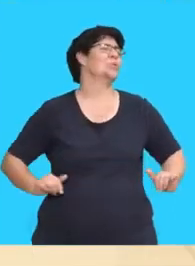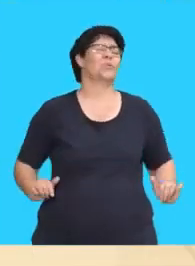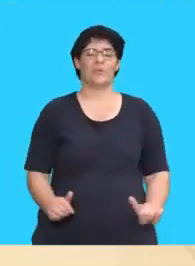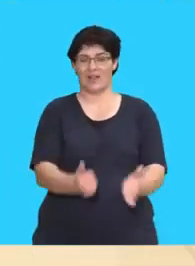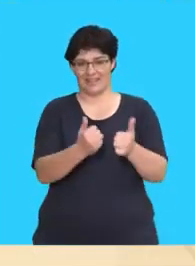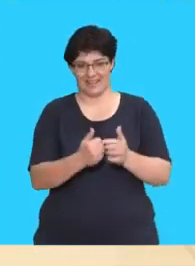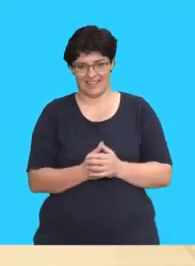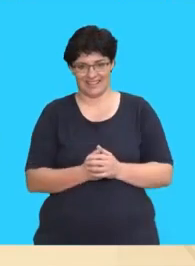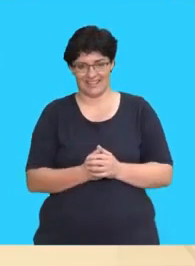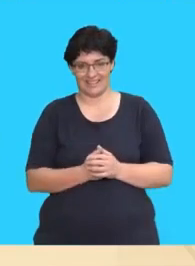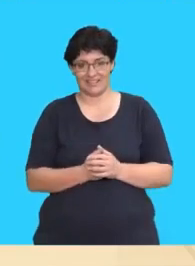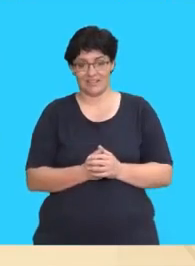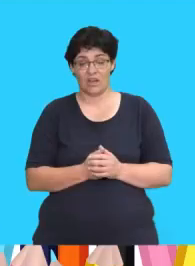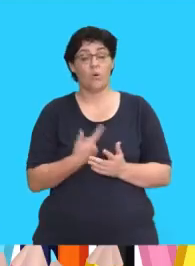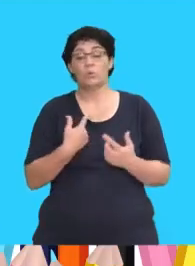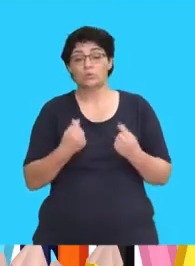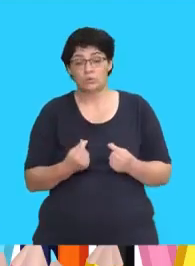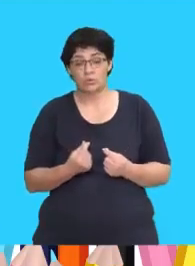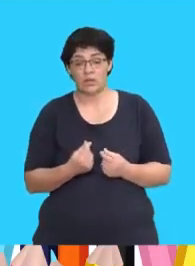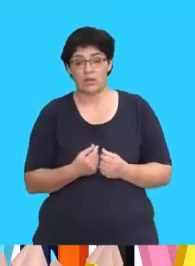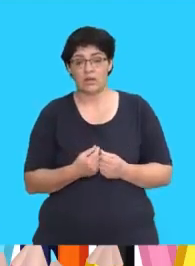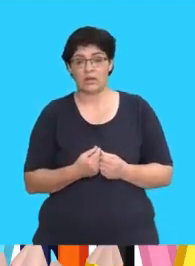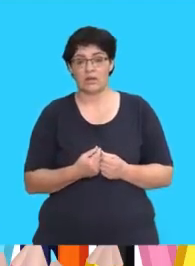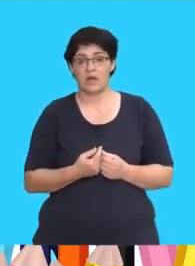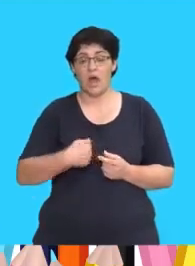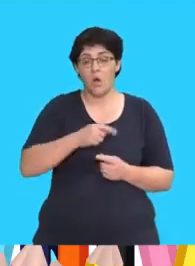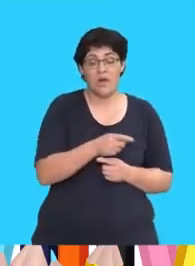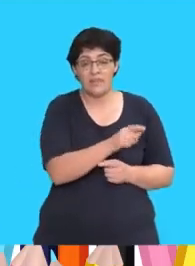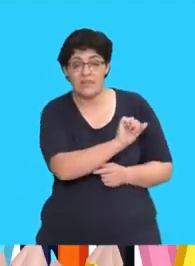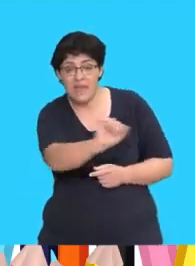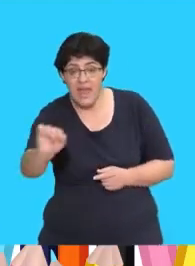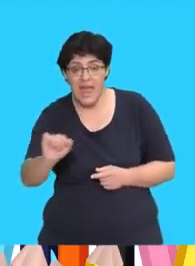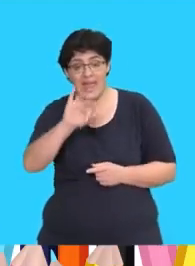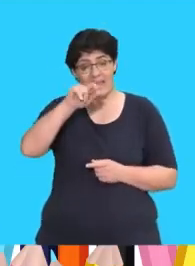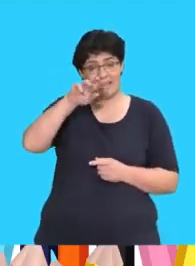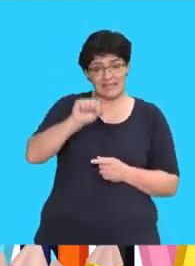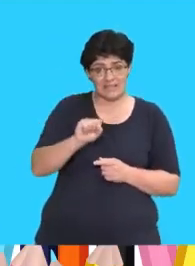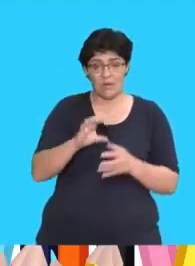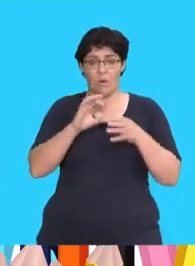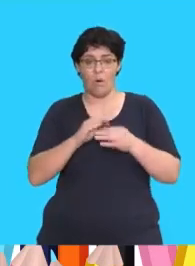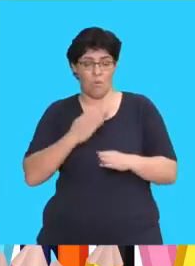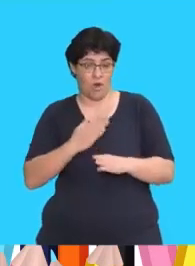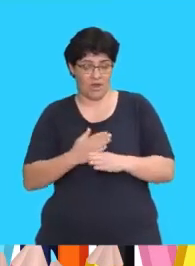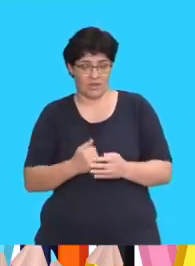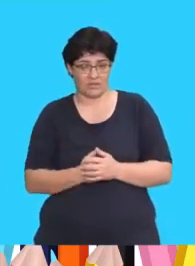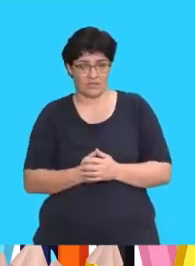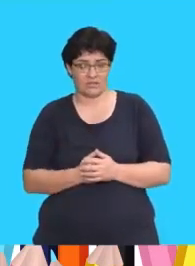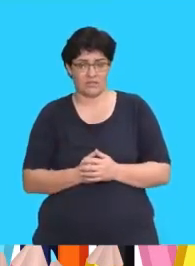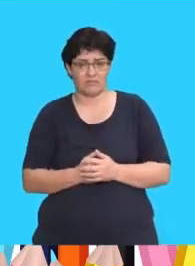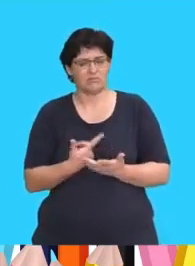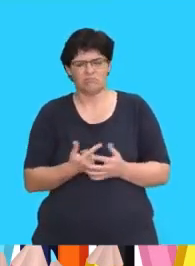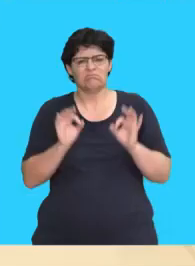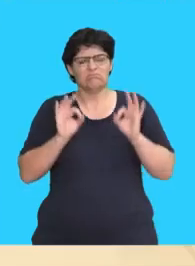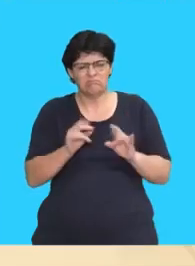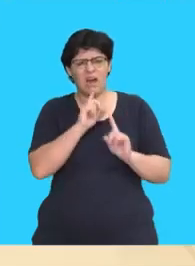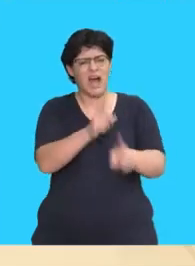so well! We did our, their, its, homework. Which